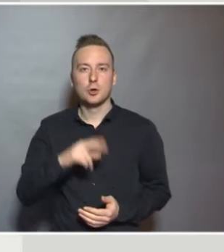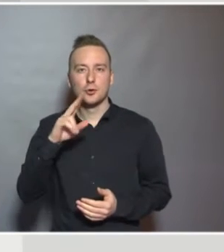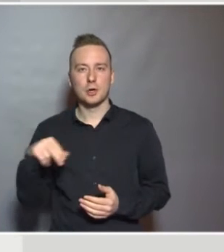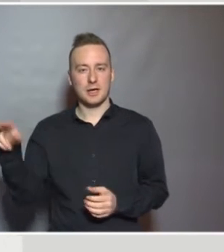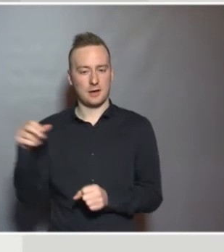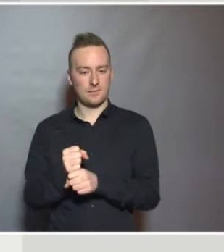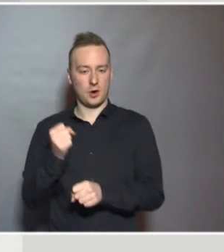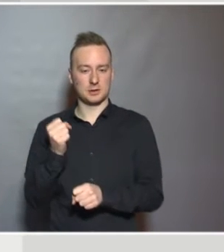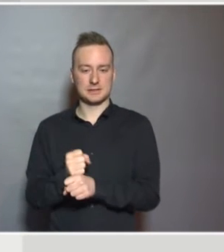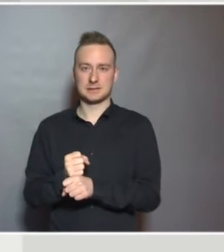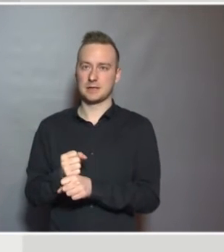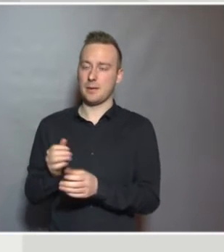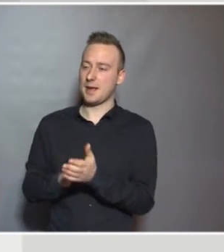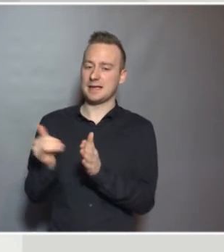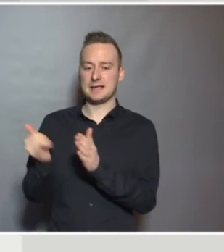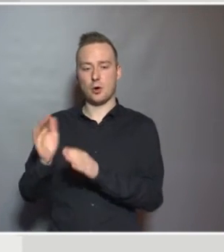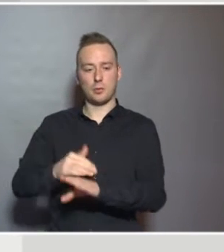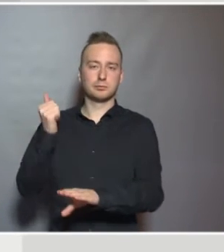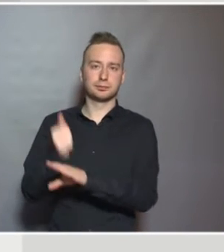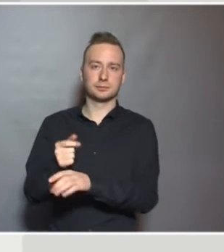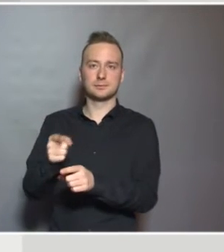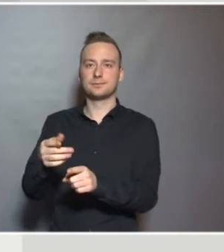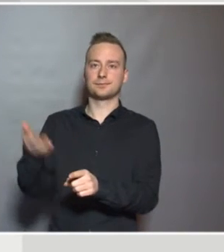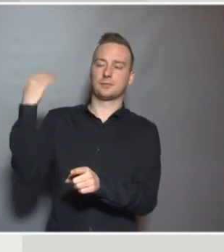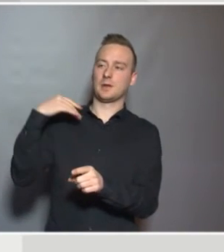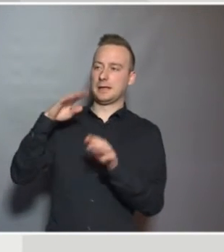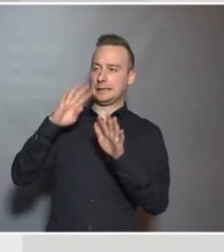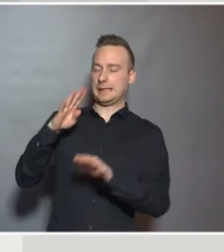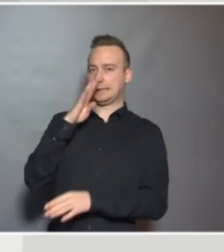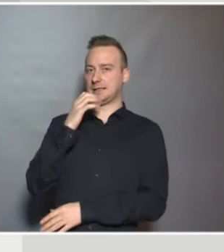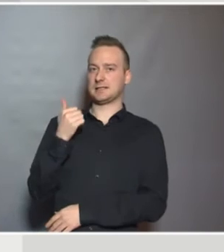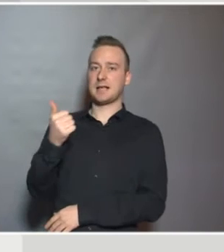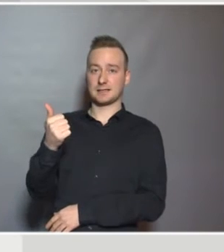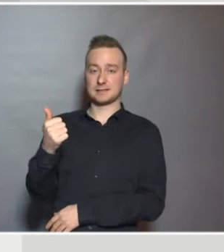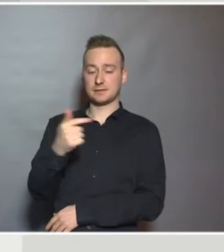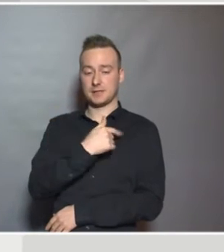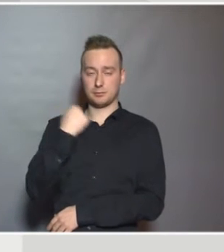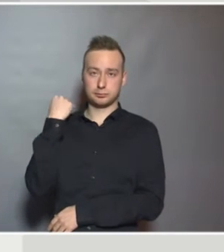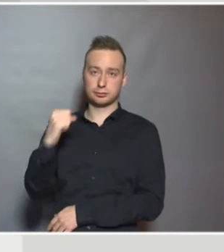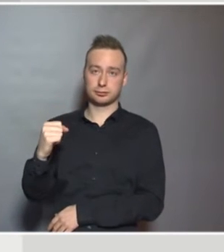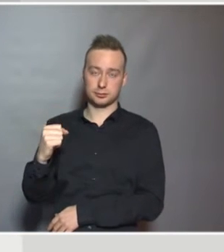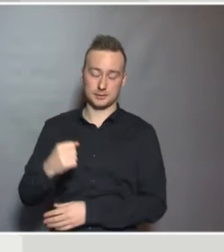actually a founding member of the agency back in 1996 when we started.